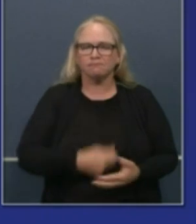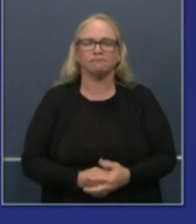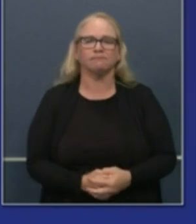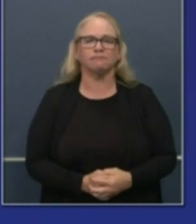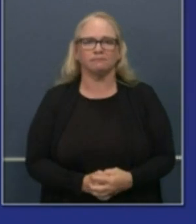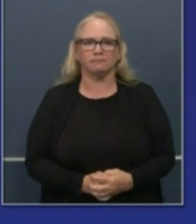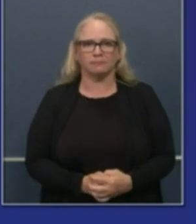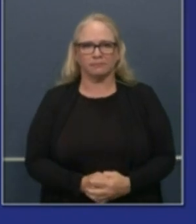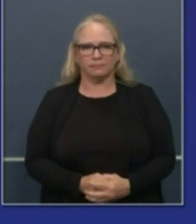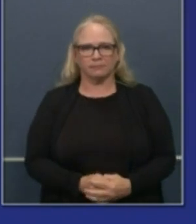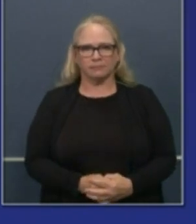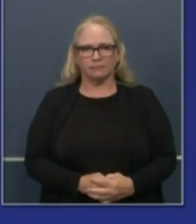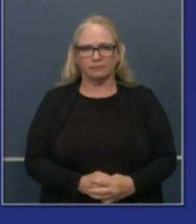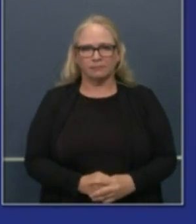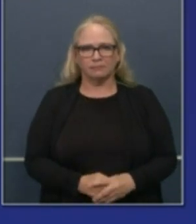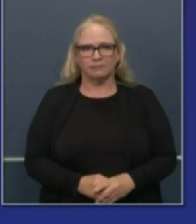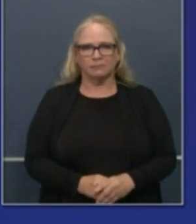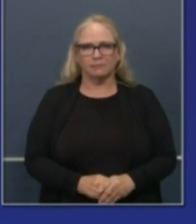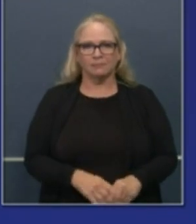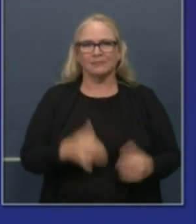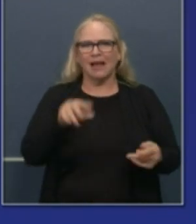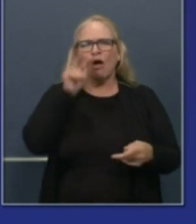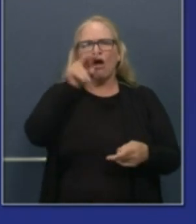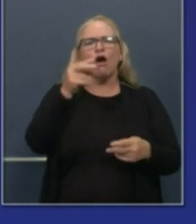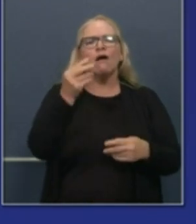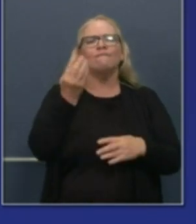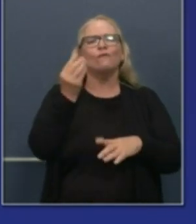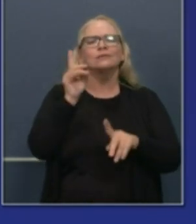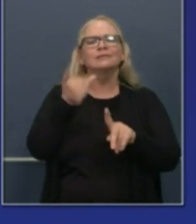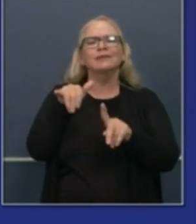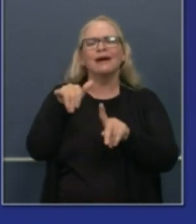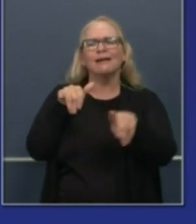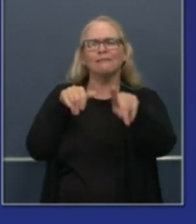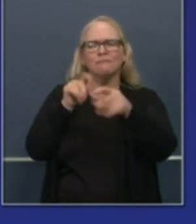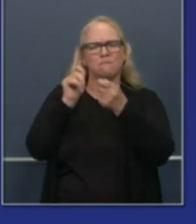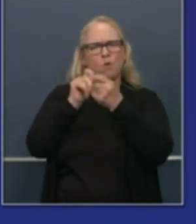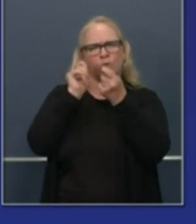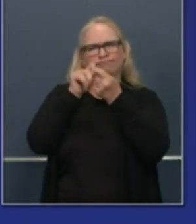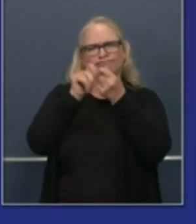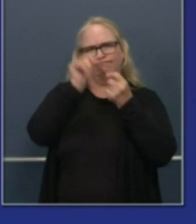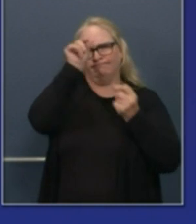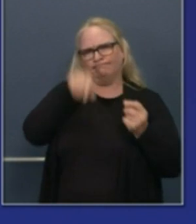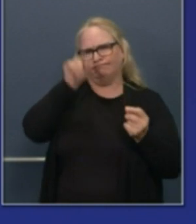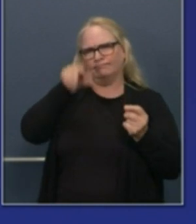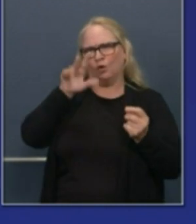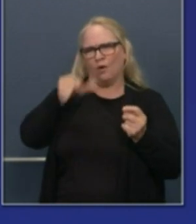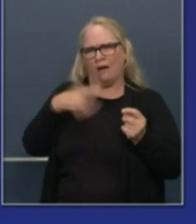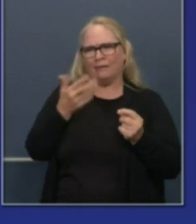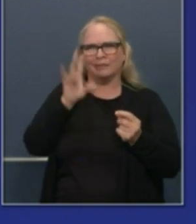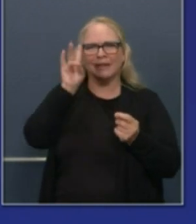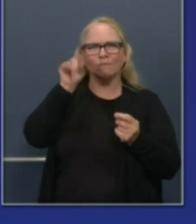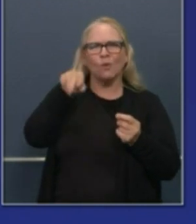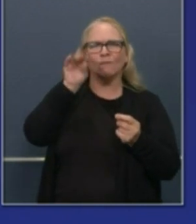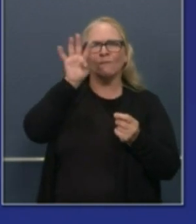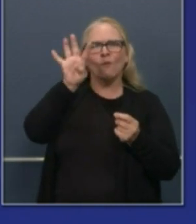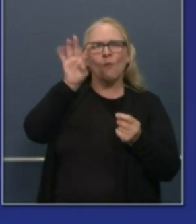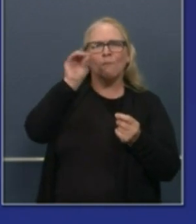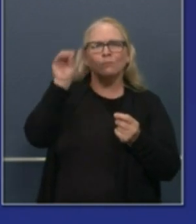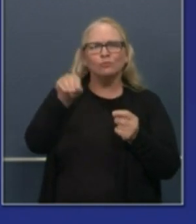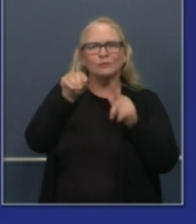do here and look at the numbers a little bit more closely. That 7.4 percent rounded up you see 7.39